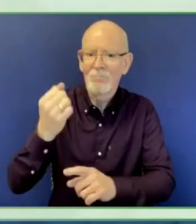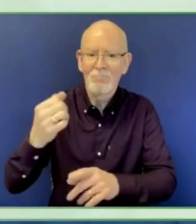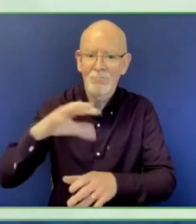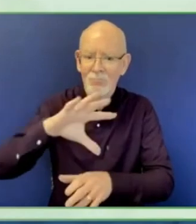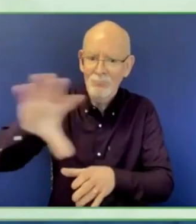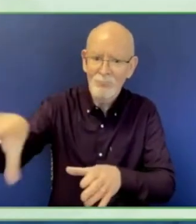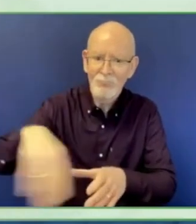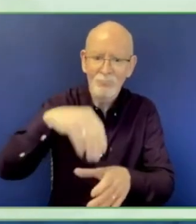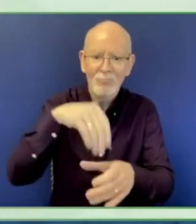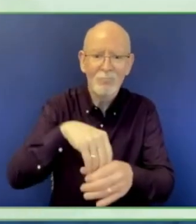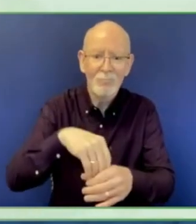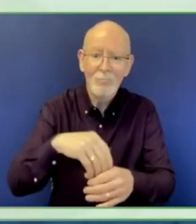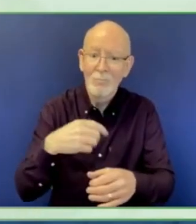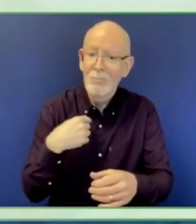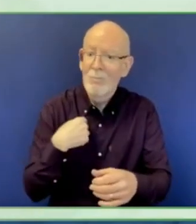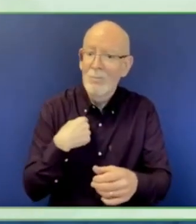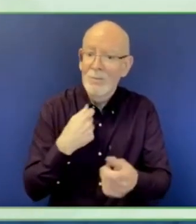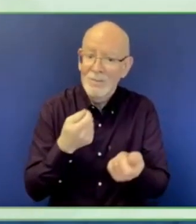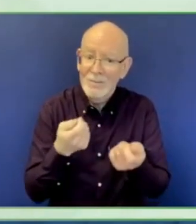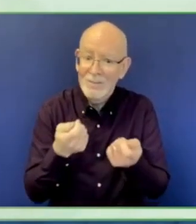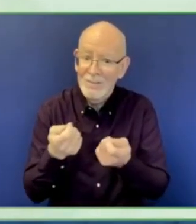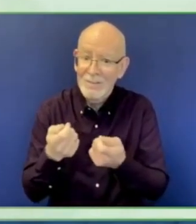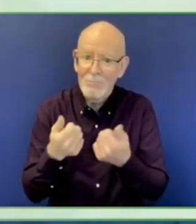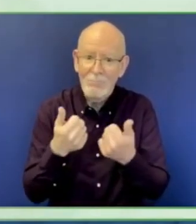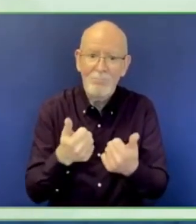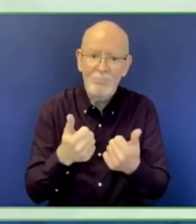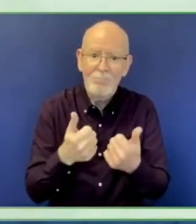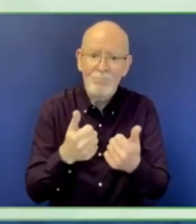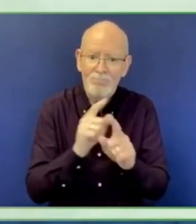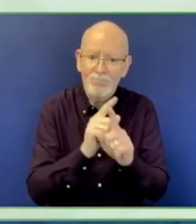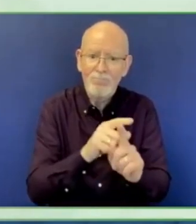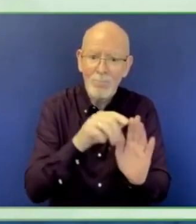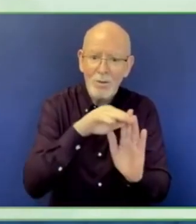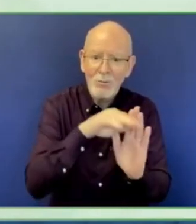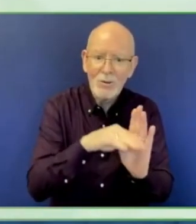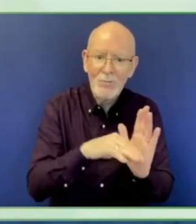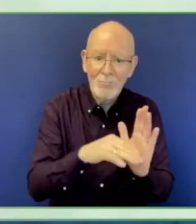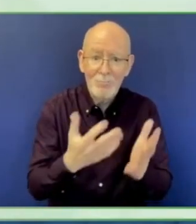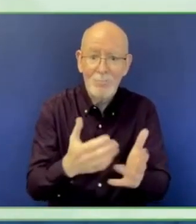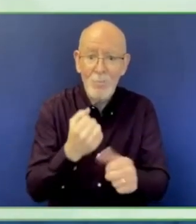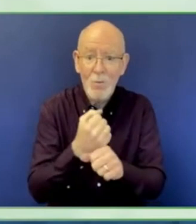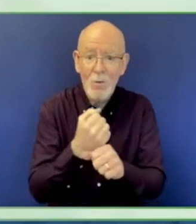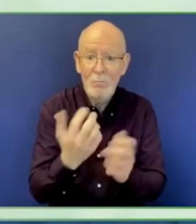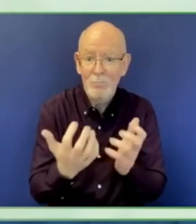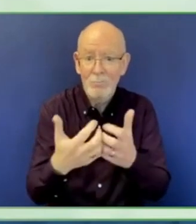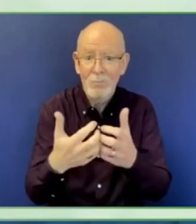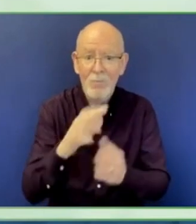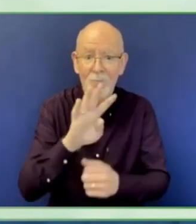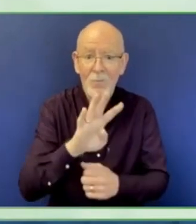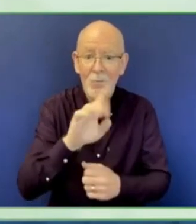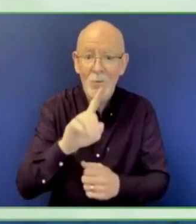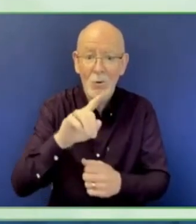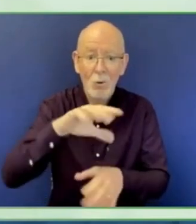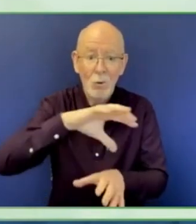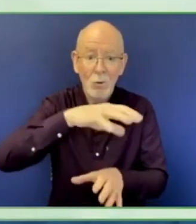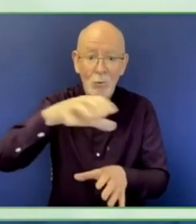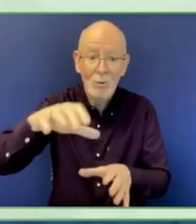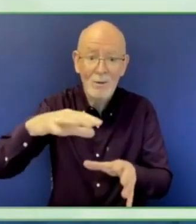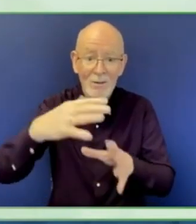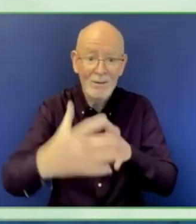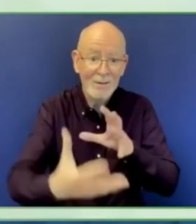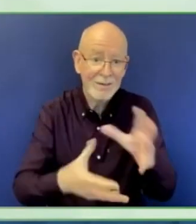disabled. And we have tried to work in partnership with people on the ground in every country we've worked in,